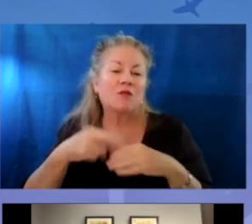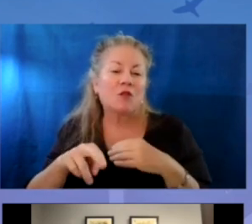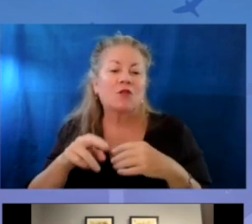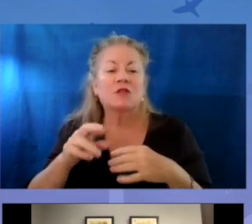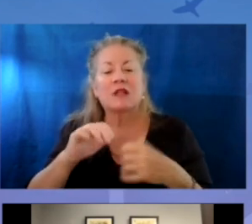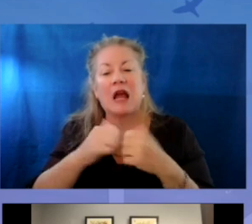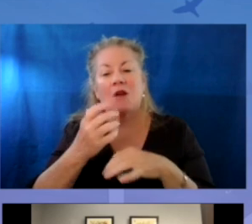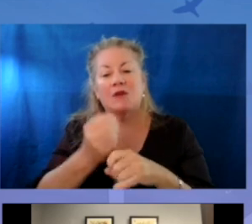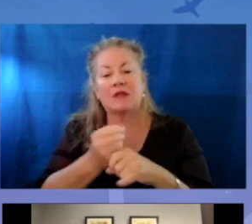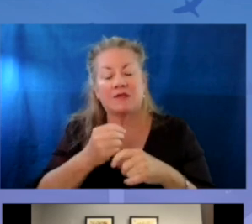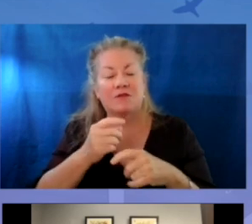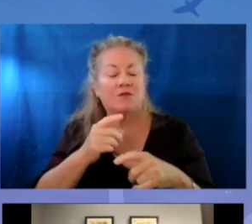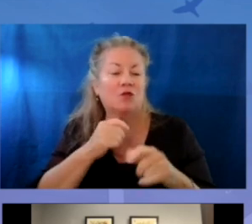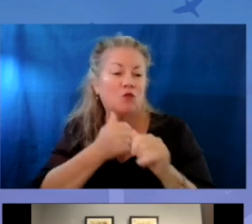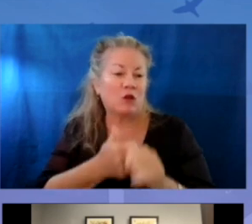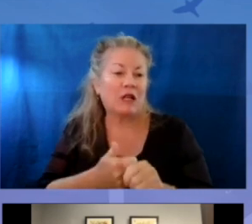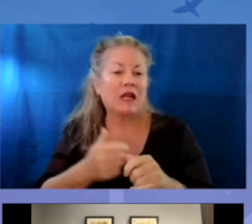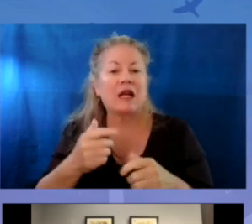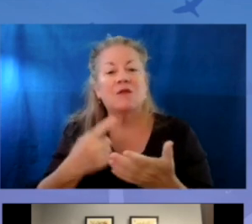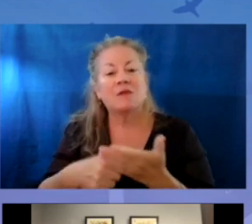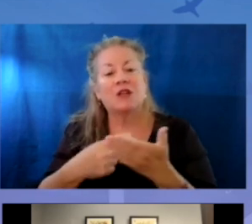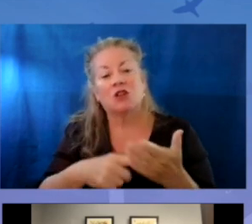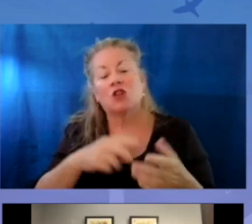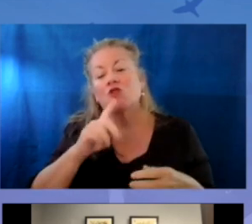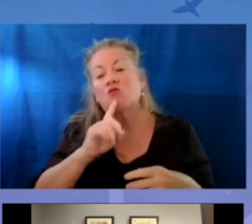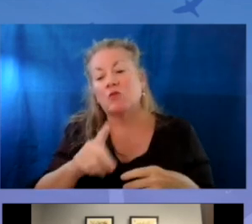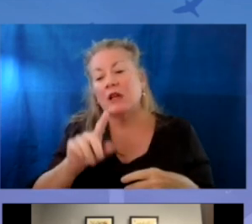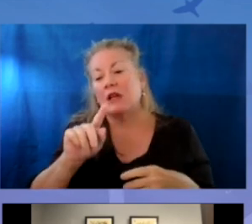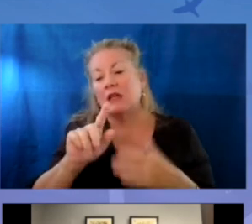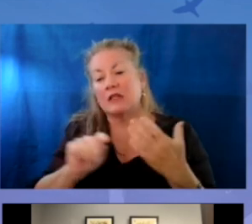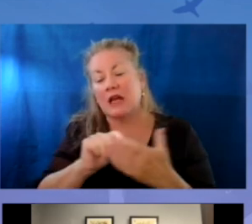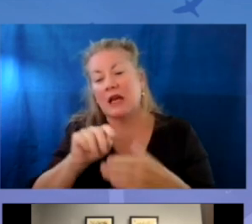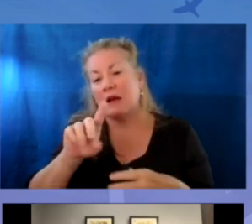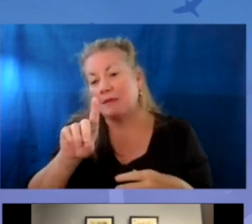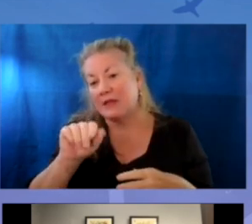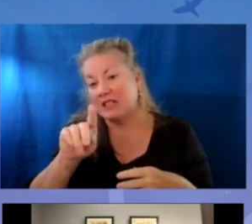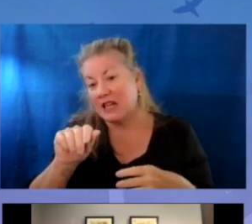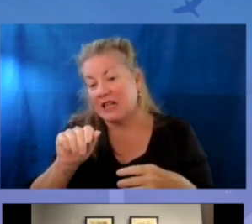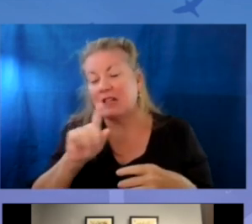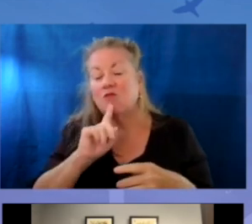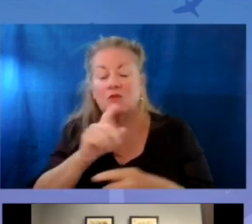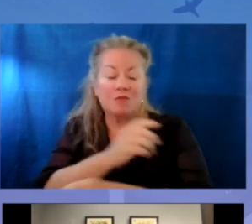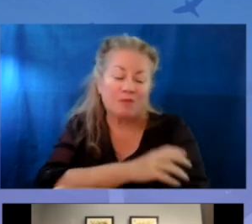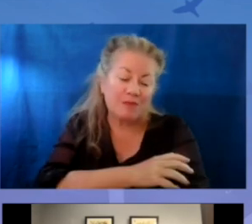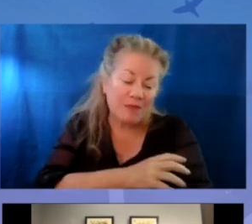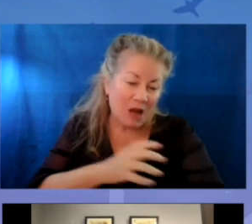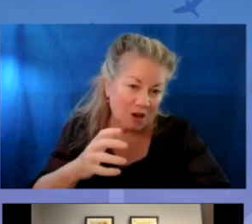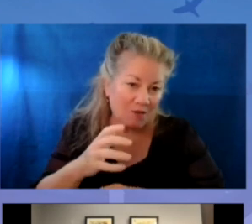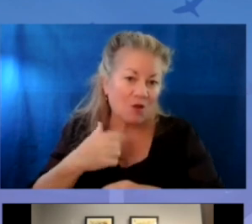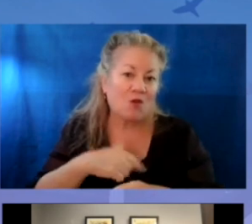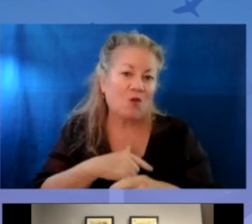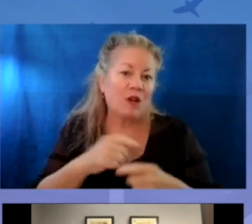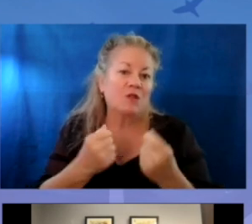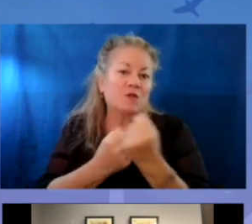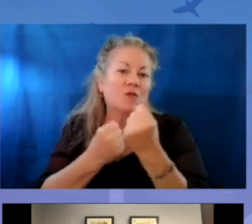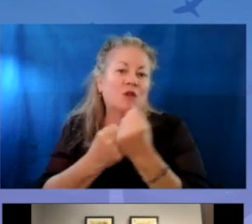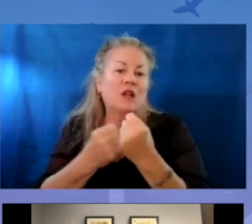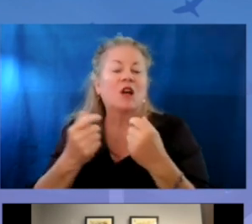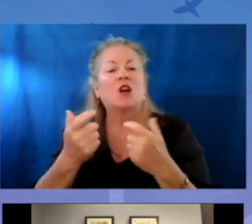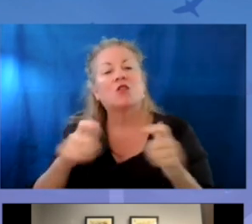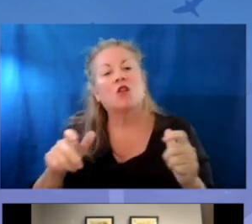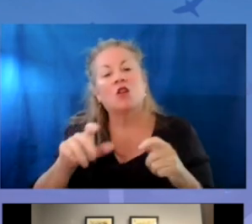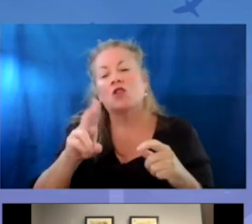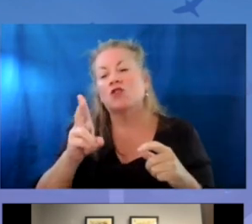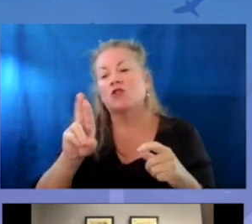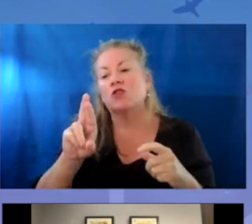follow up accordingly. And lastly, as mentioned before, the real-time data is absolutely powerful. We are supporting